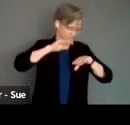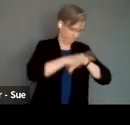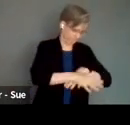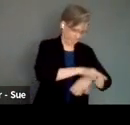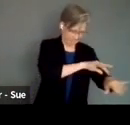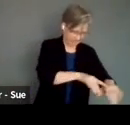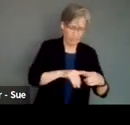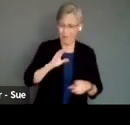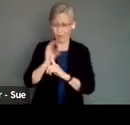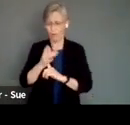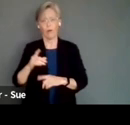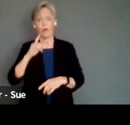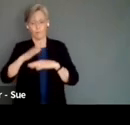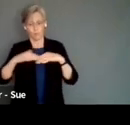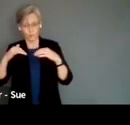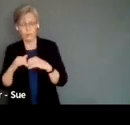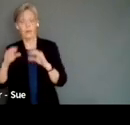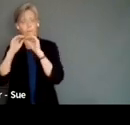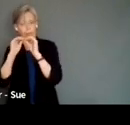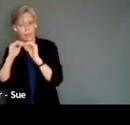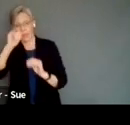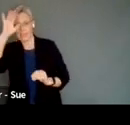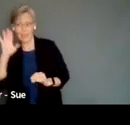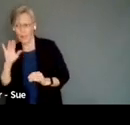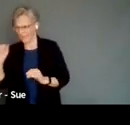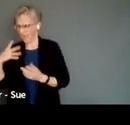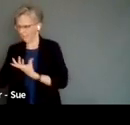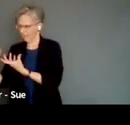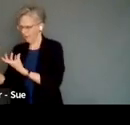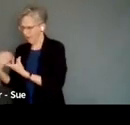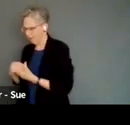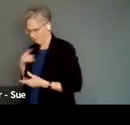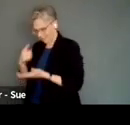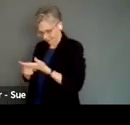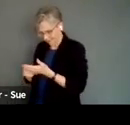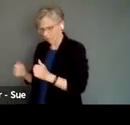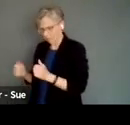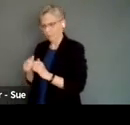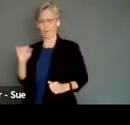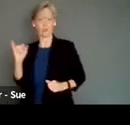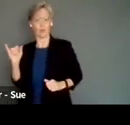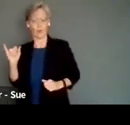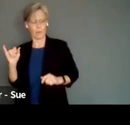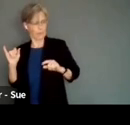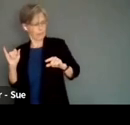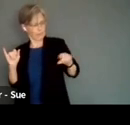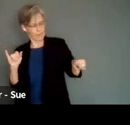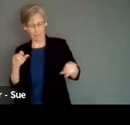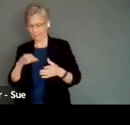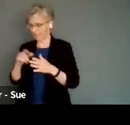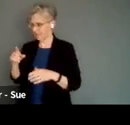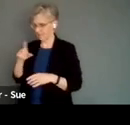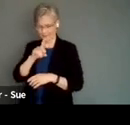Nation, Métis and Inuit, and we bring all those cultural protocols into the conversation of disability. So the worldview is not disability